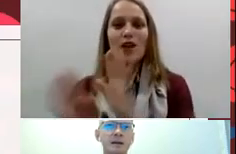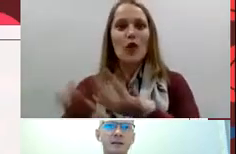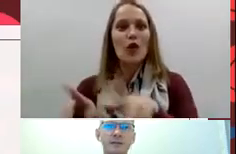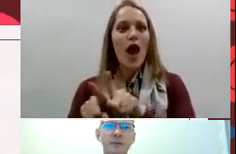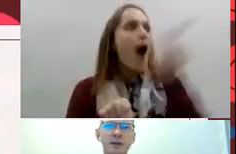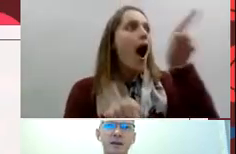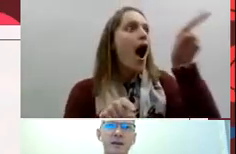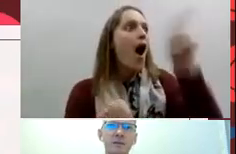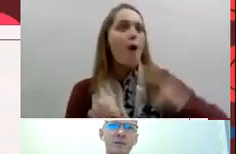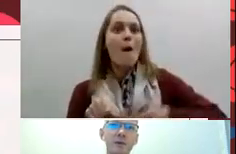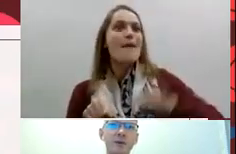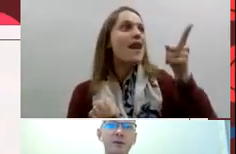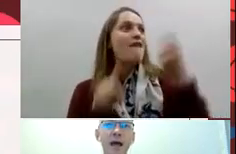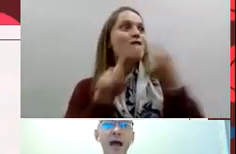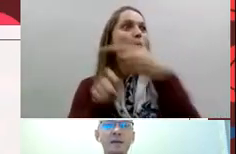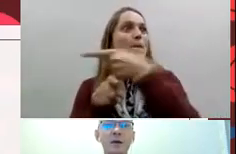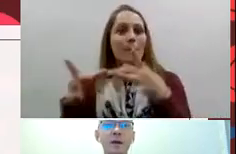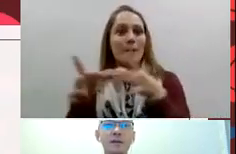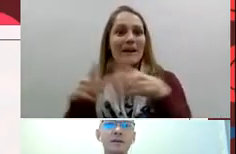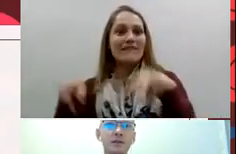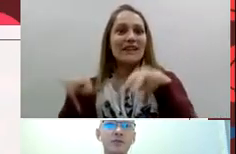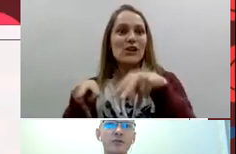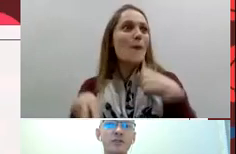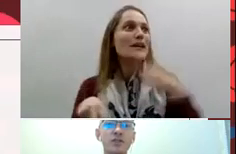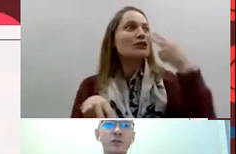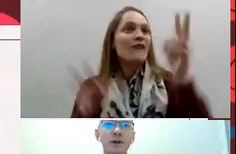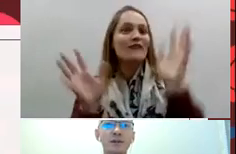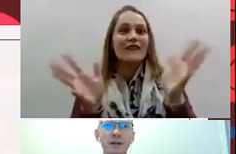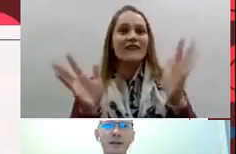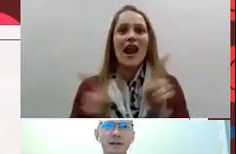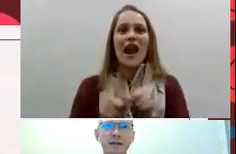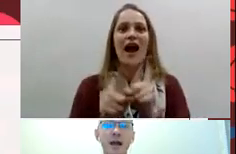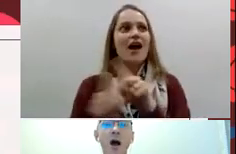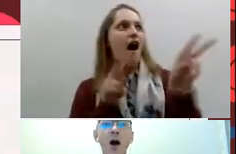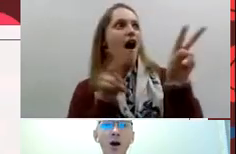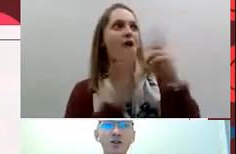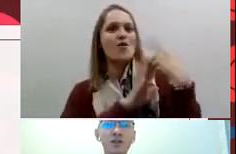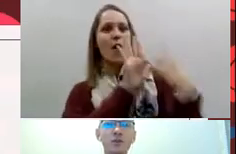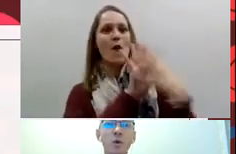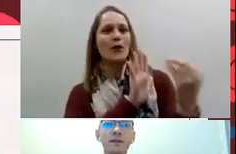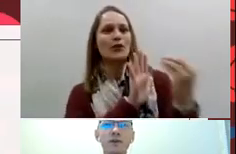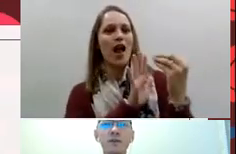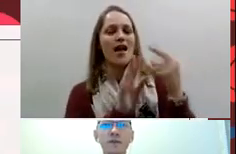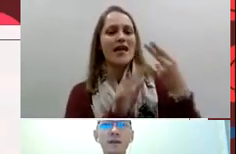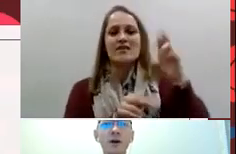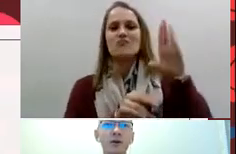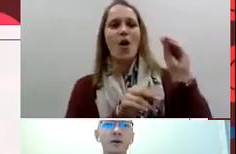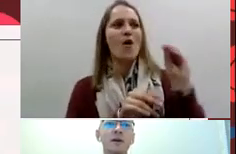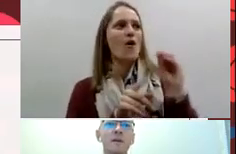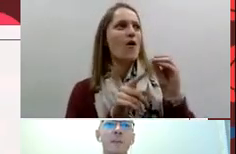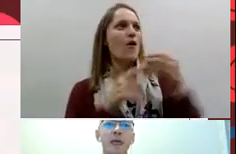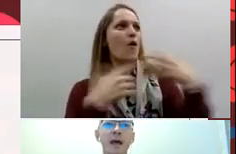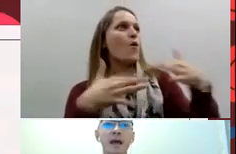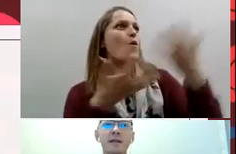exciting for me because as I went to the schools the children were excited see oh she's the one that's on the video